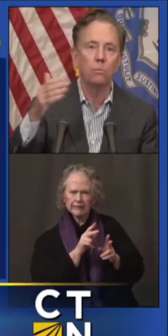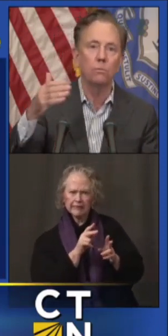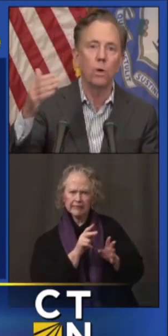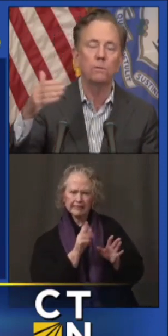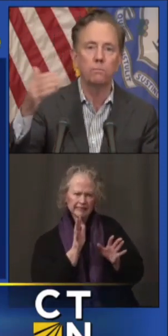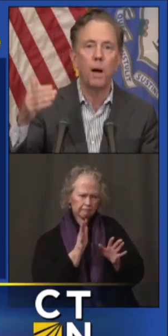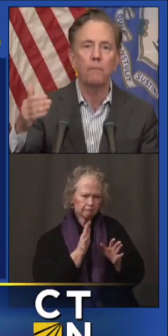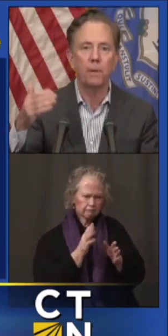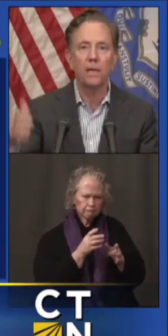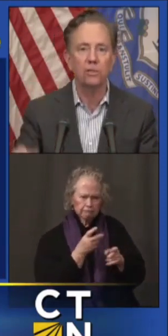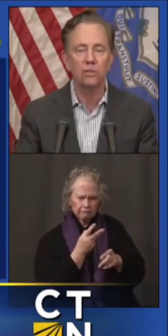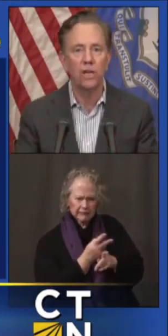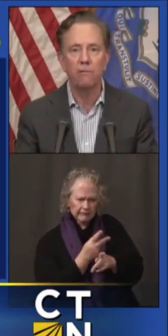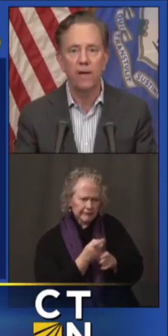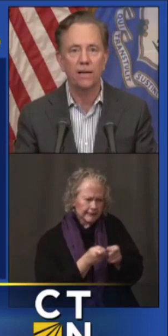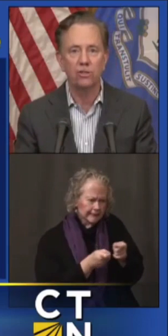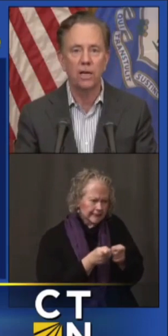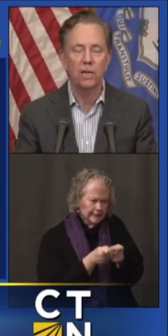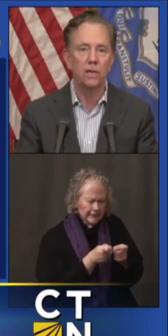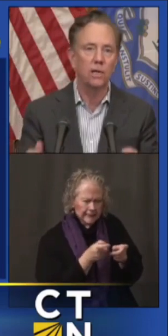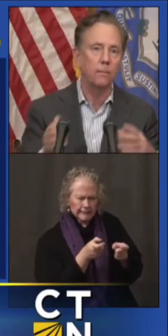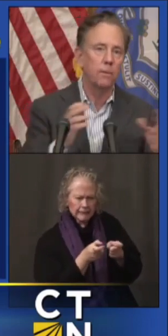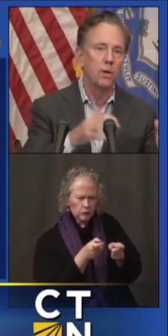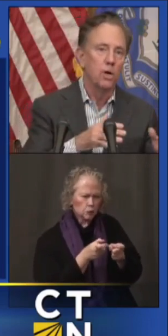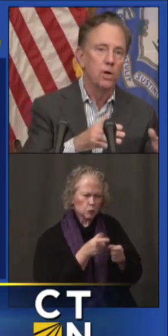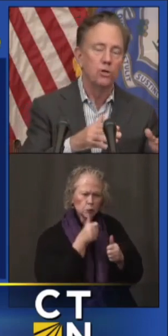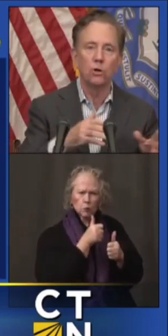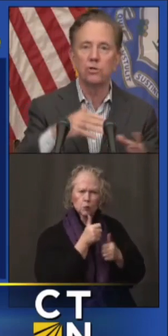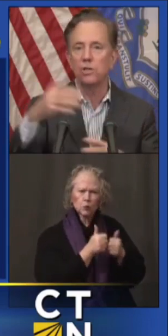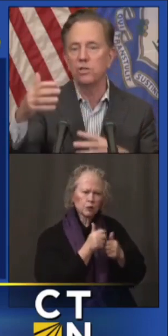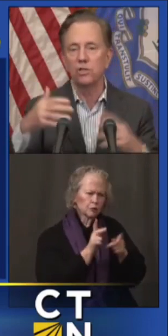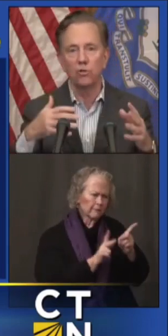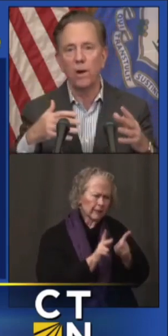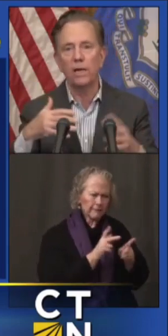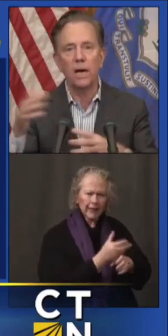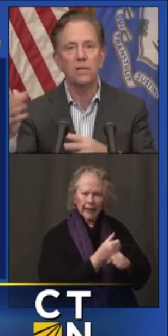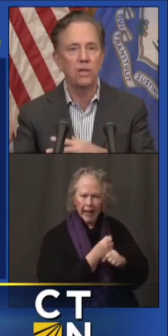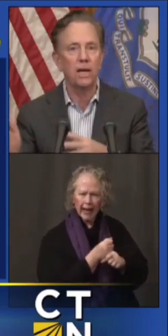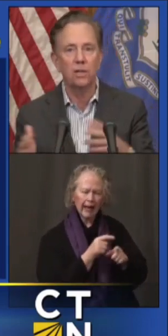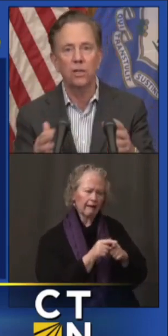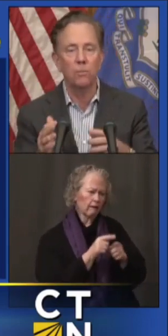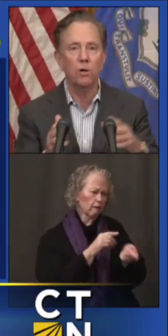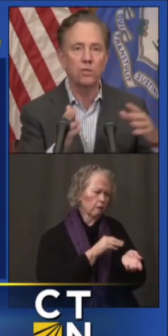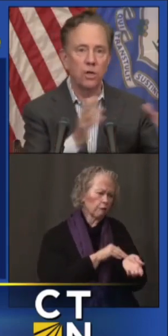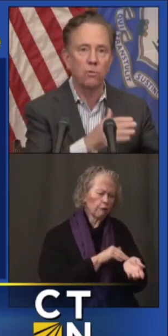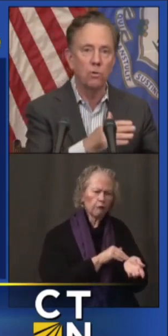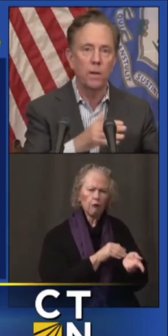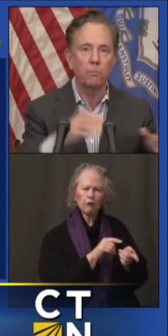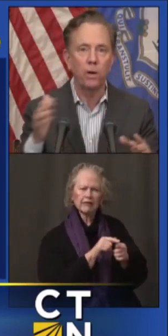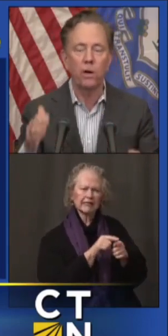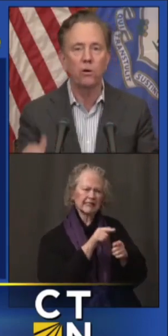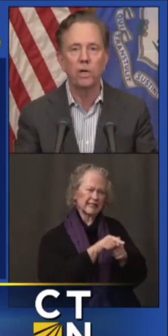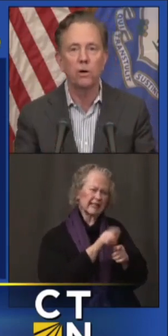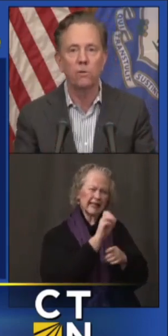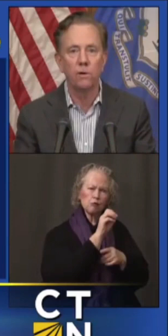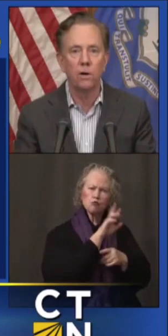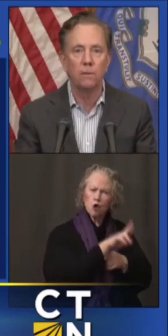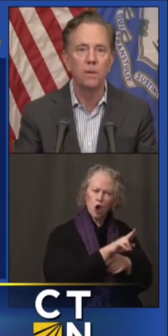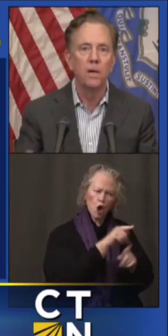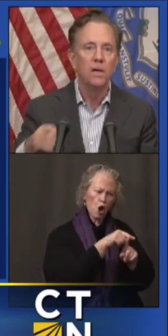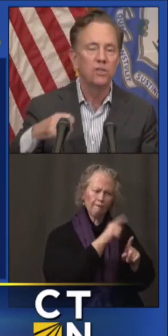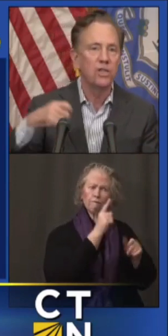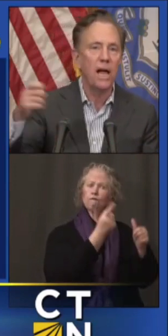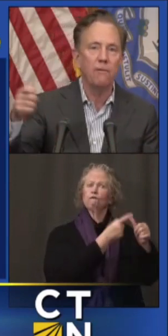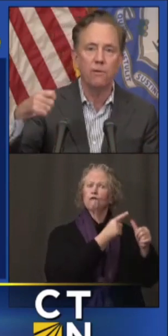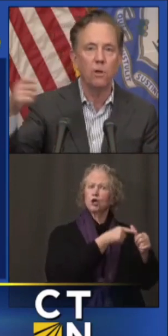how what populations get vaccinated. Nurses and direct contact in the emergency room get priority over